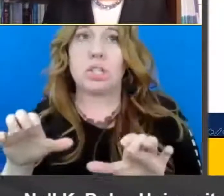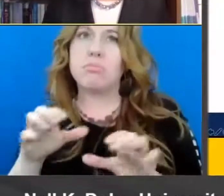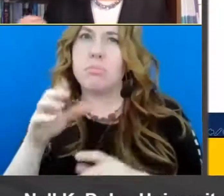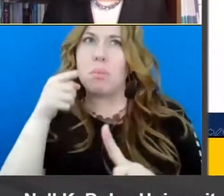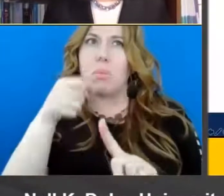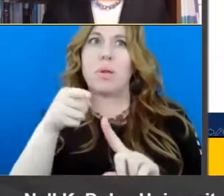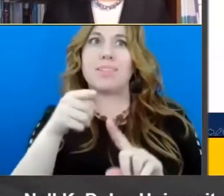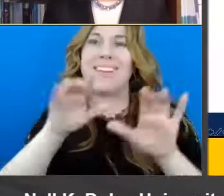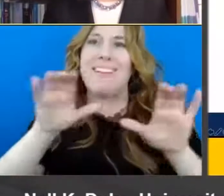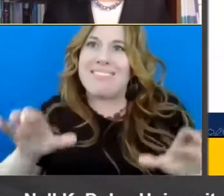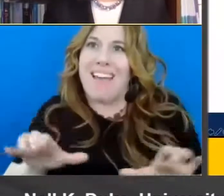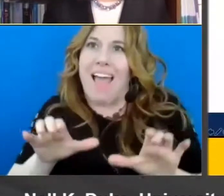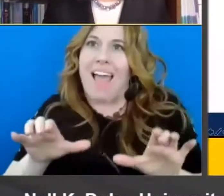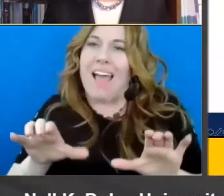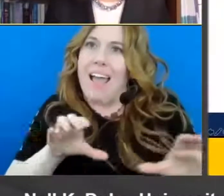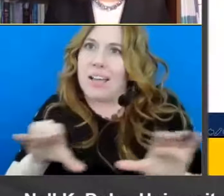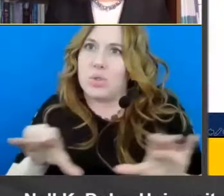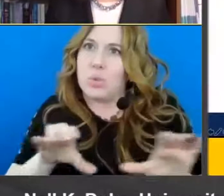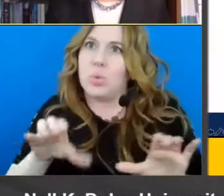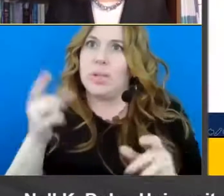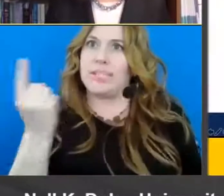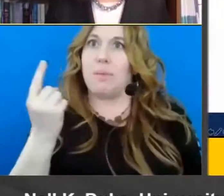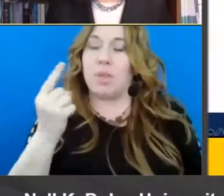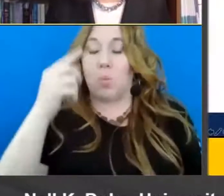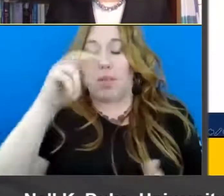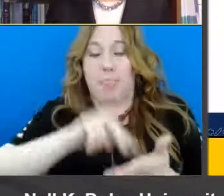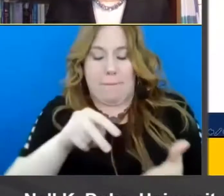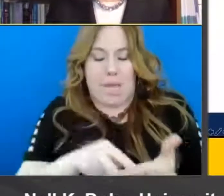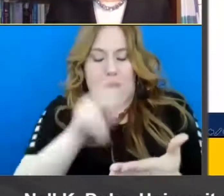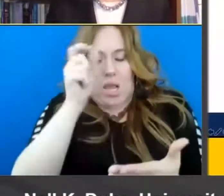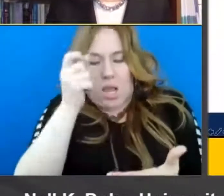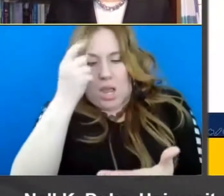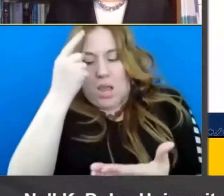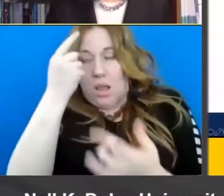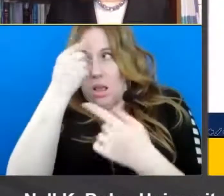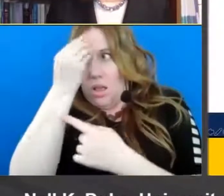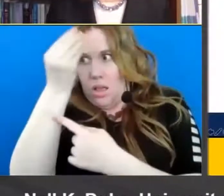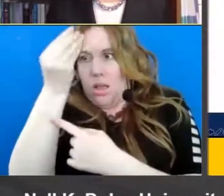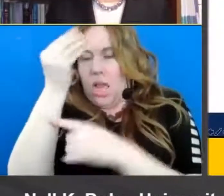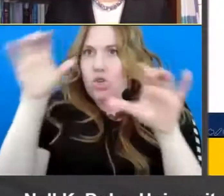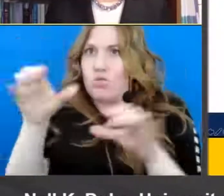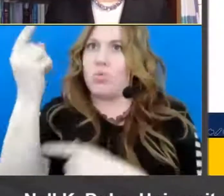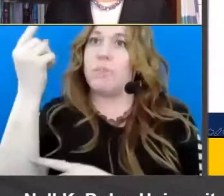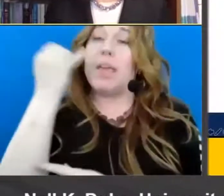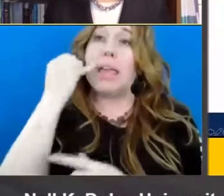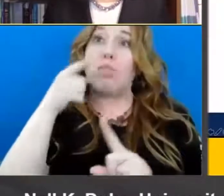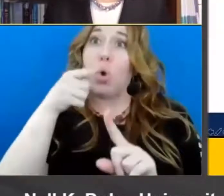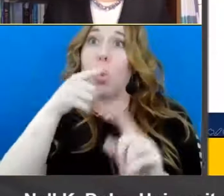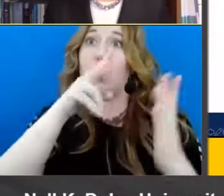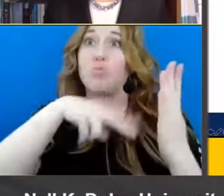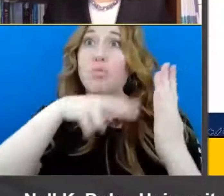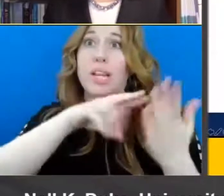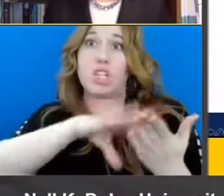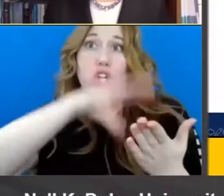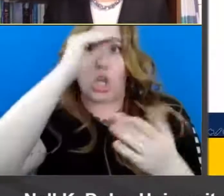act of doing something with the meaning that's been constructed so if we're reading to learn about something that we become